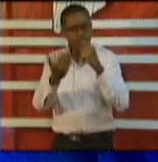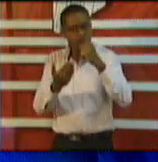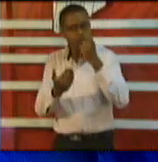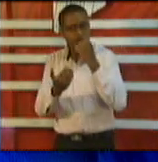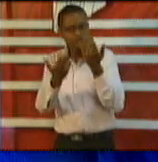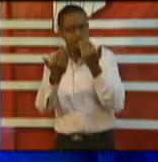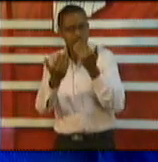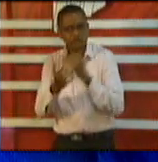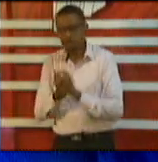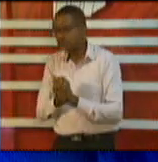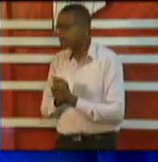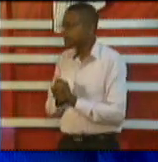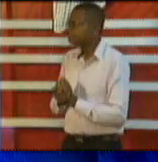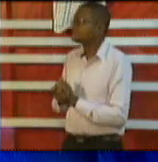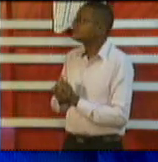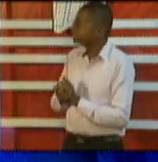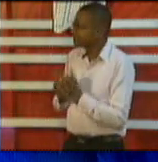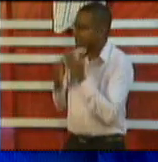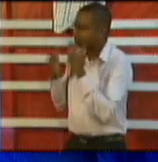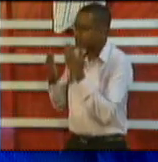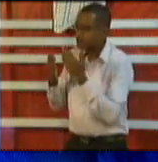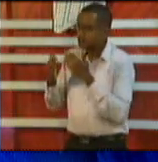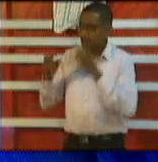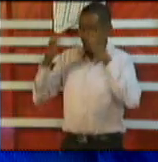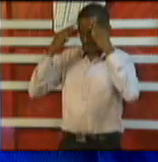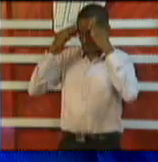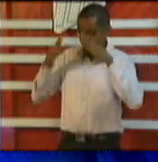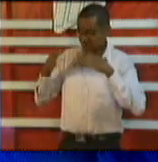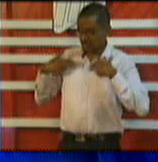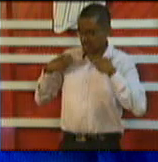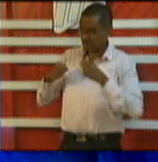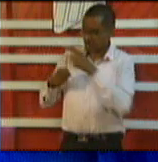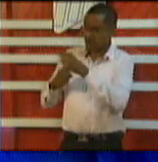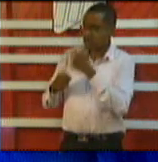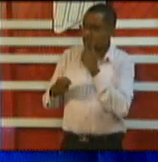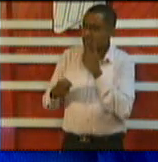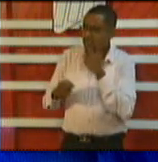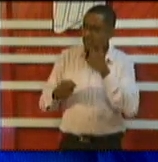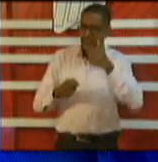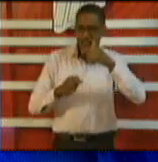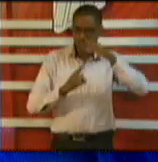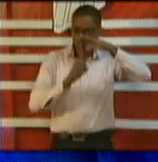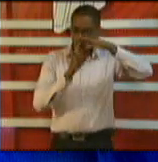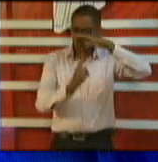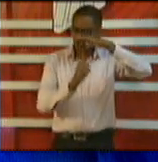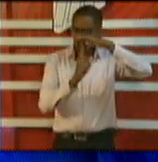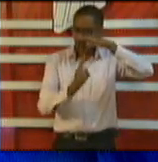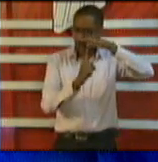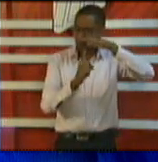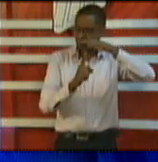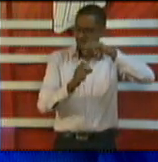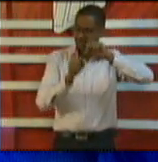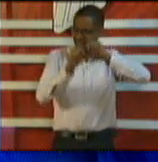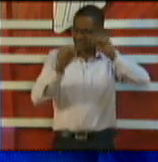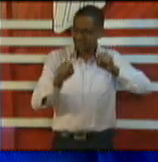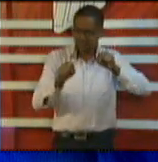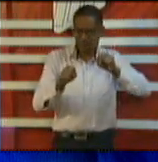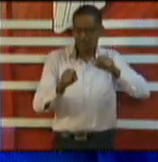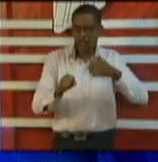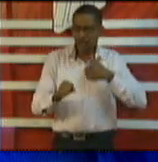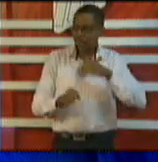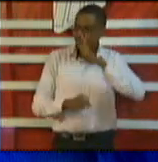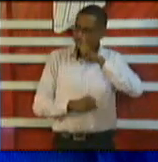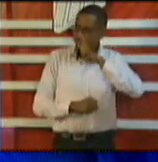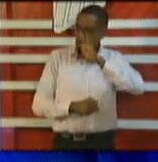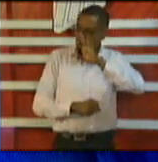in the quarantine system we have 406 beds and we are going to use 75% of that